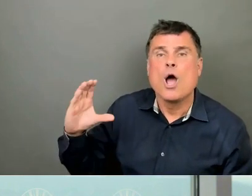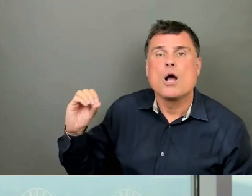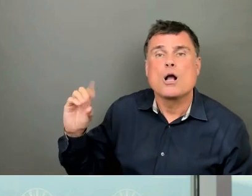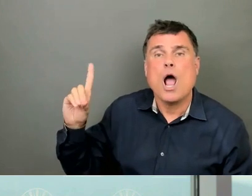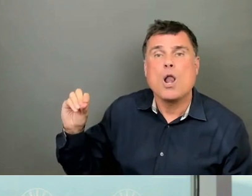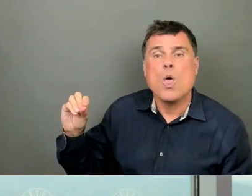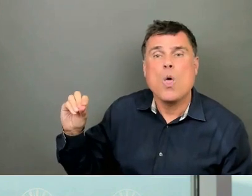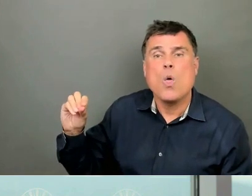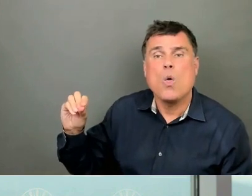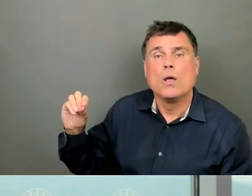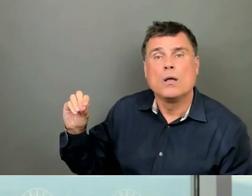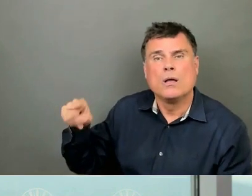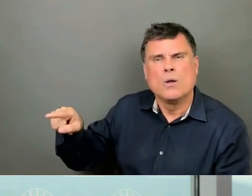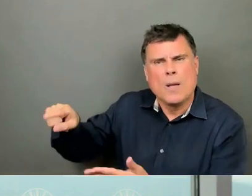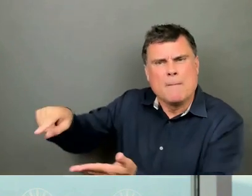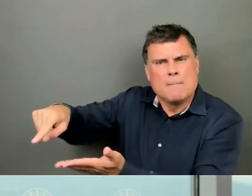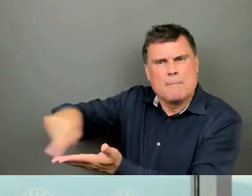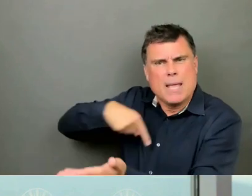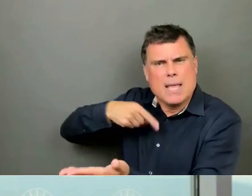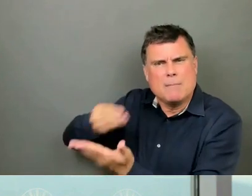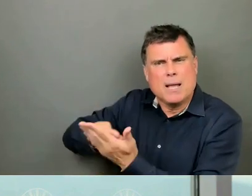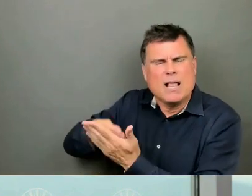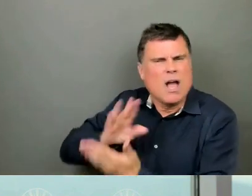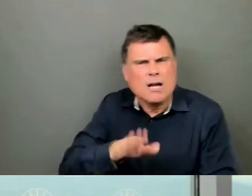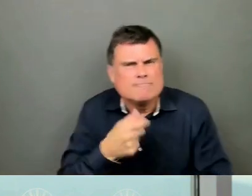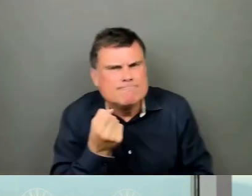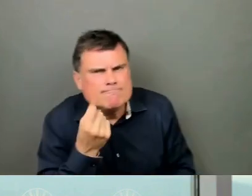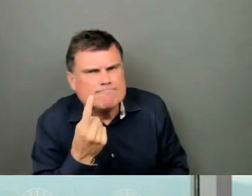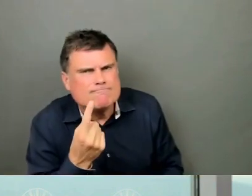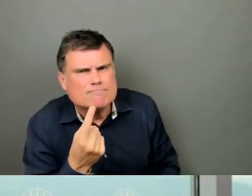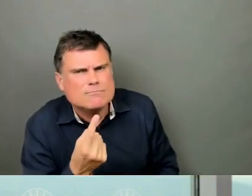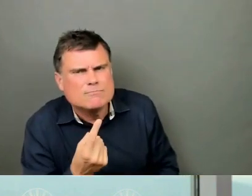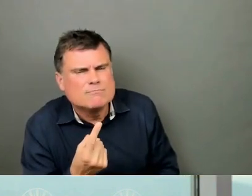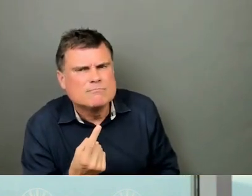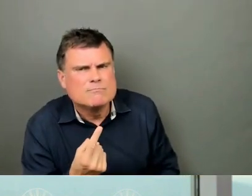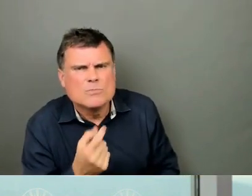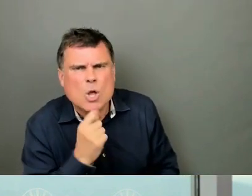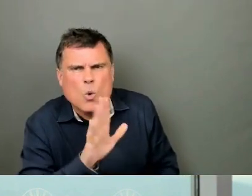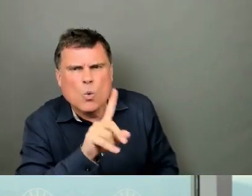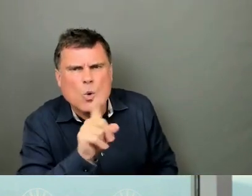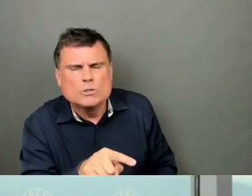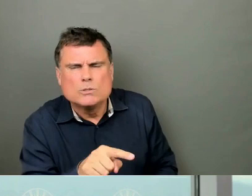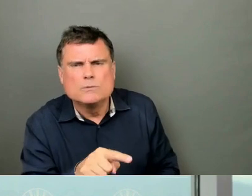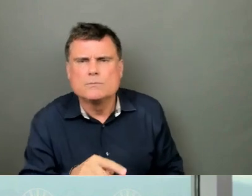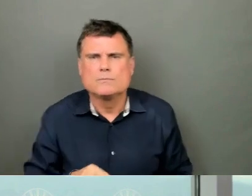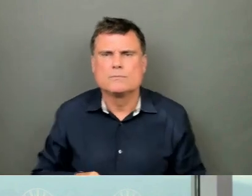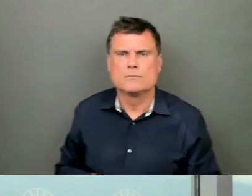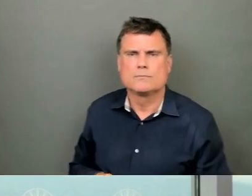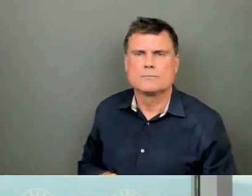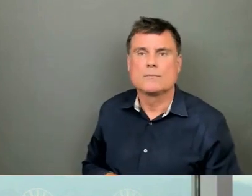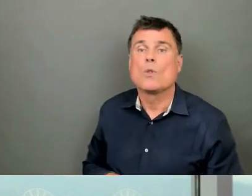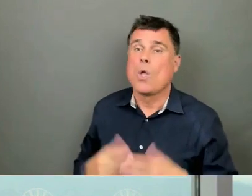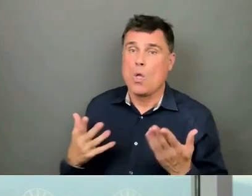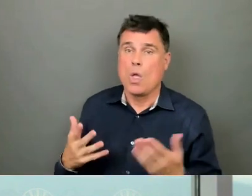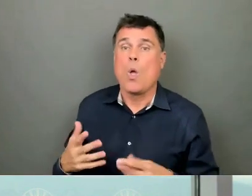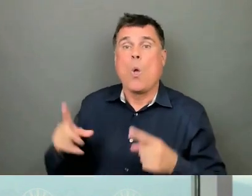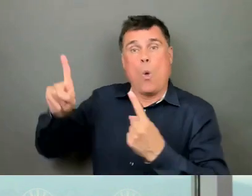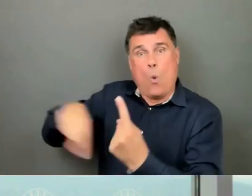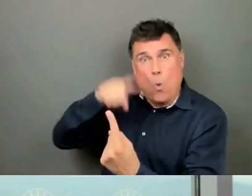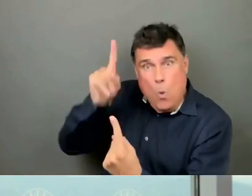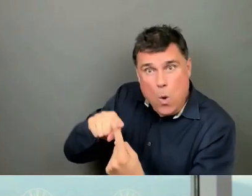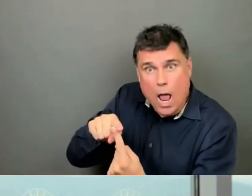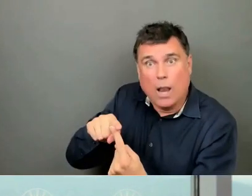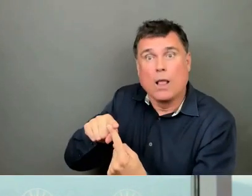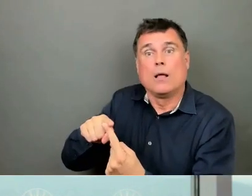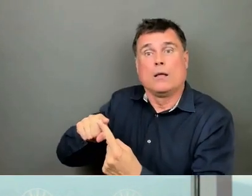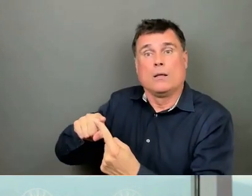to you? I'm sorry, Frances, you were cut off. It started at market condos. I didn't understand the question. So there is no set